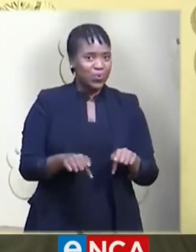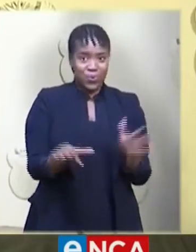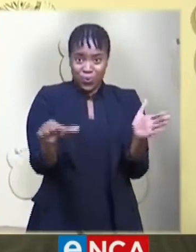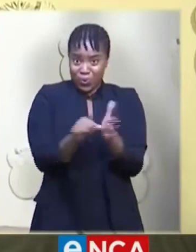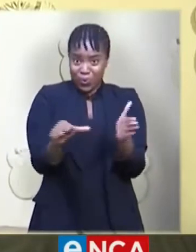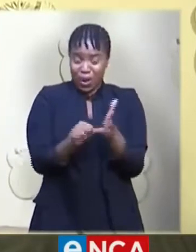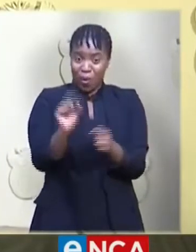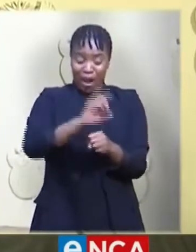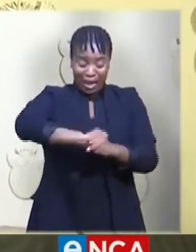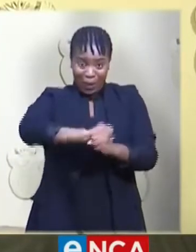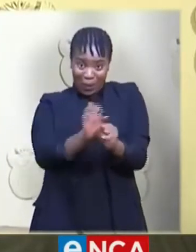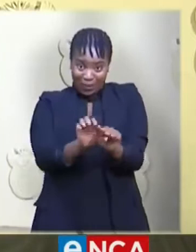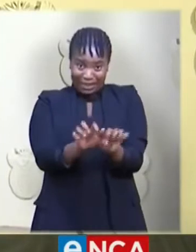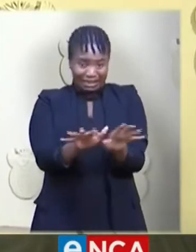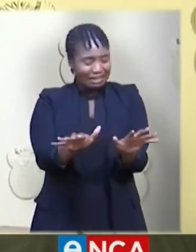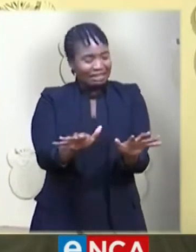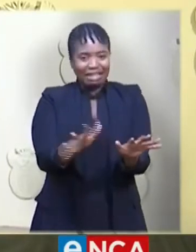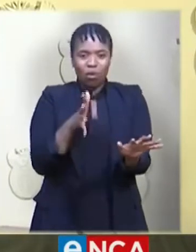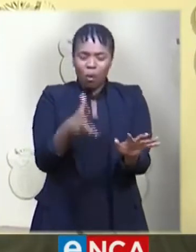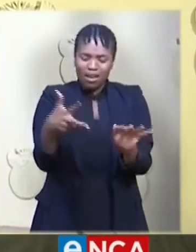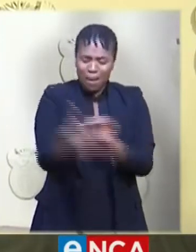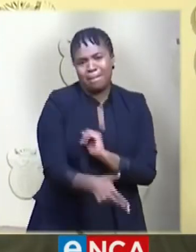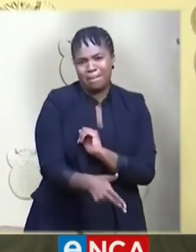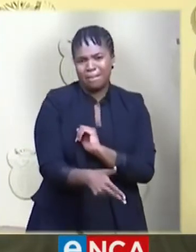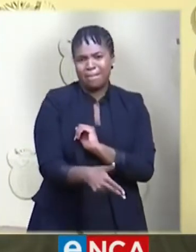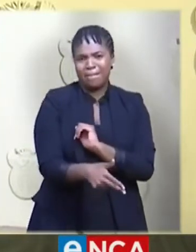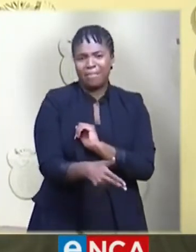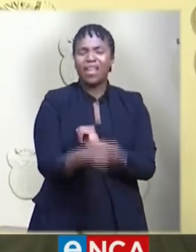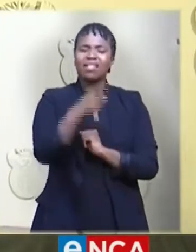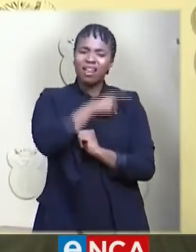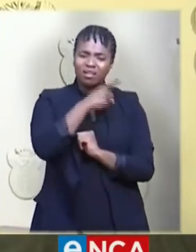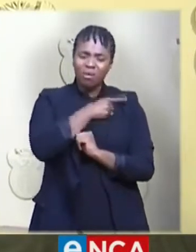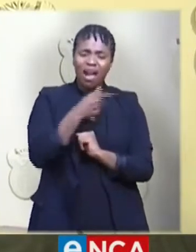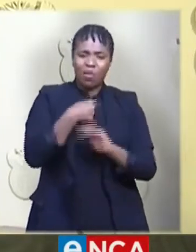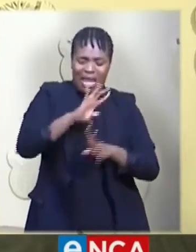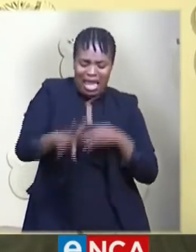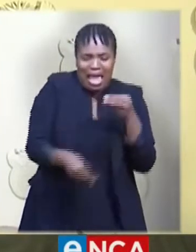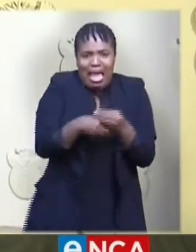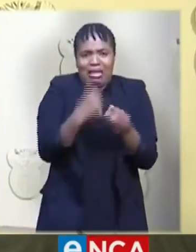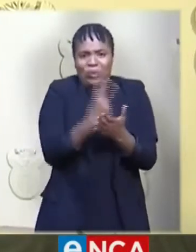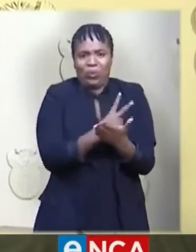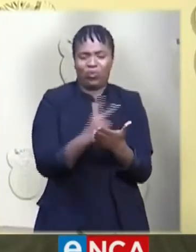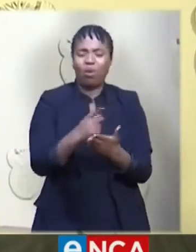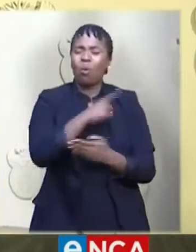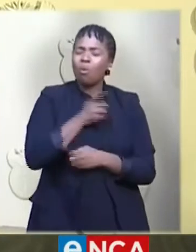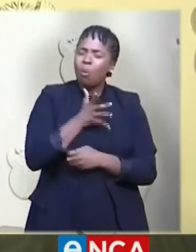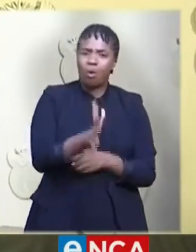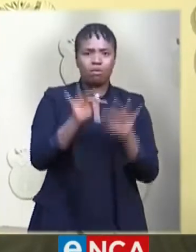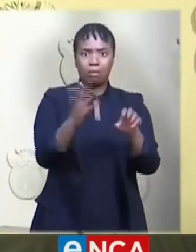to slow down the spread of the virus and to prevent a massive loss of life.